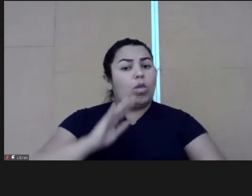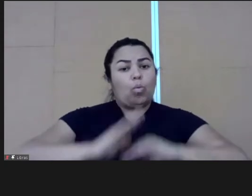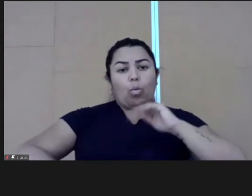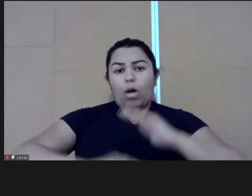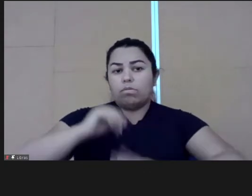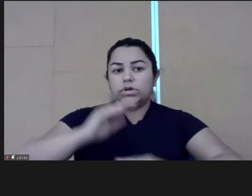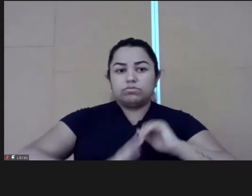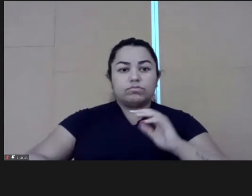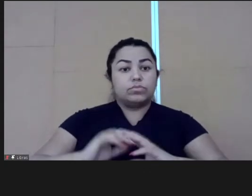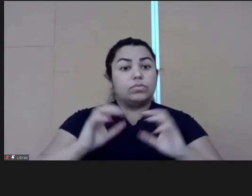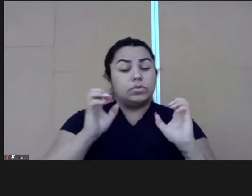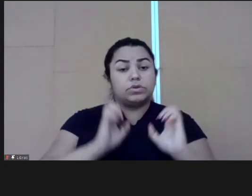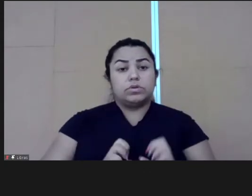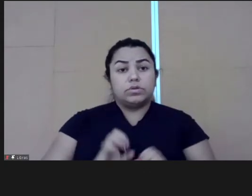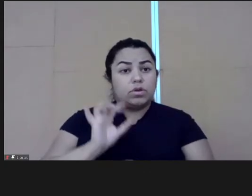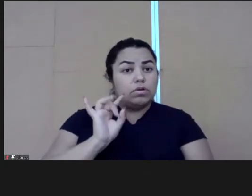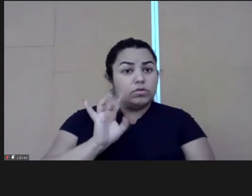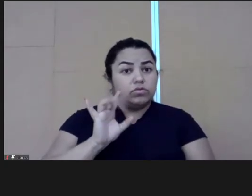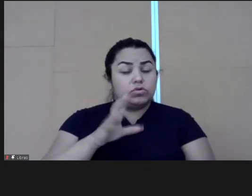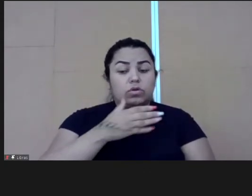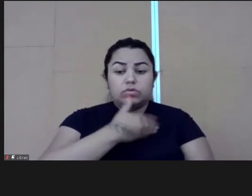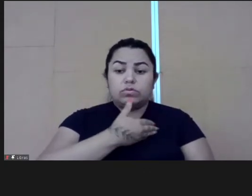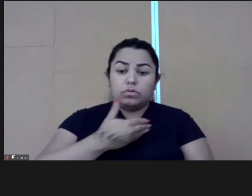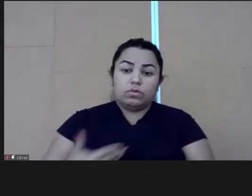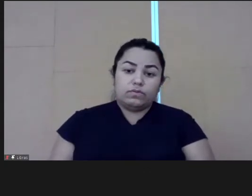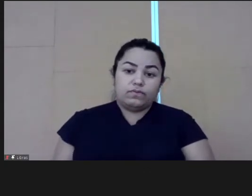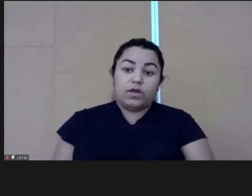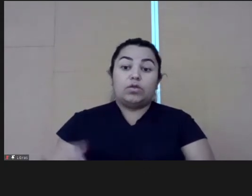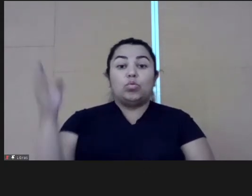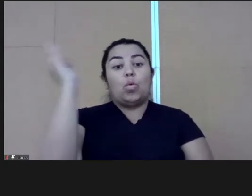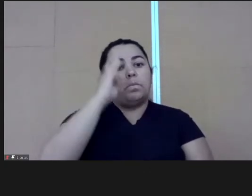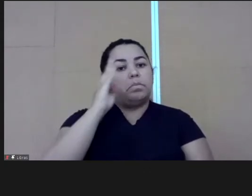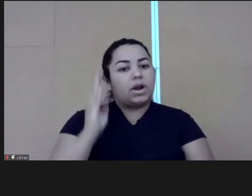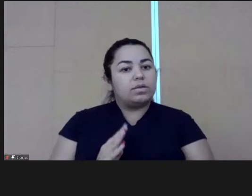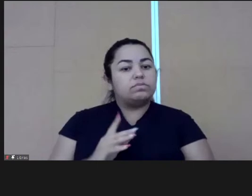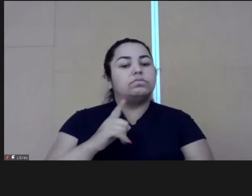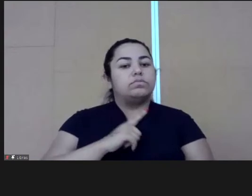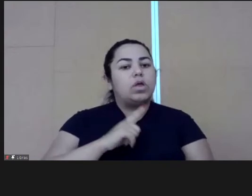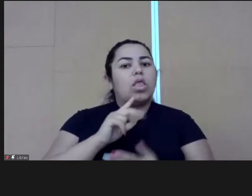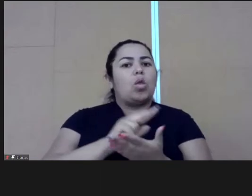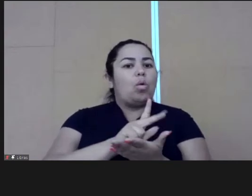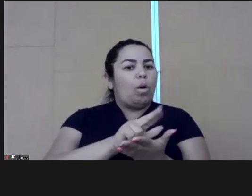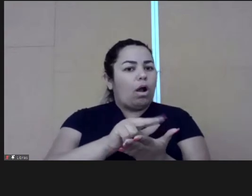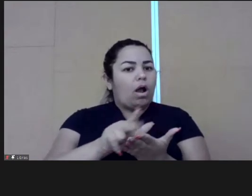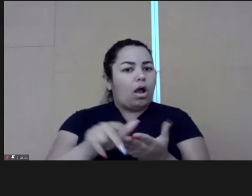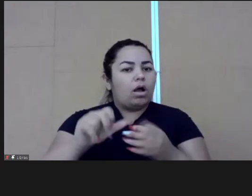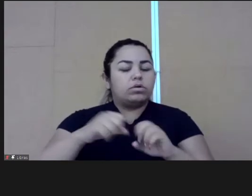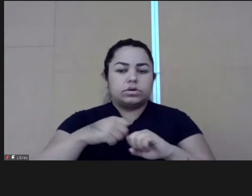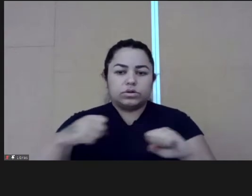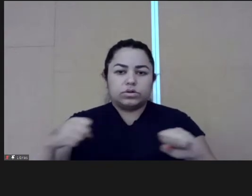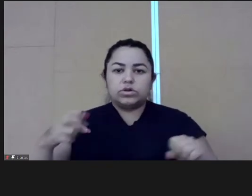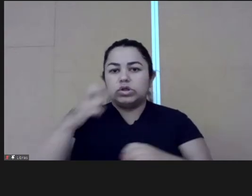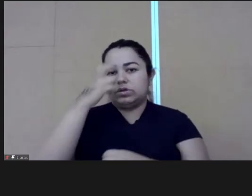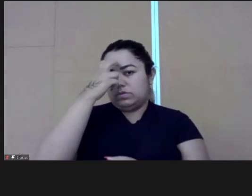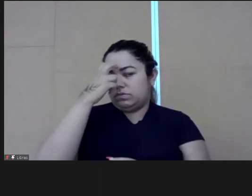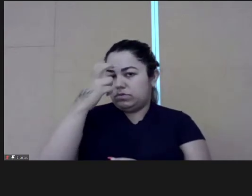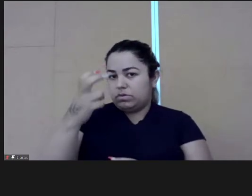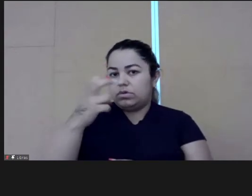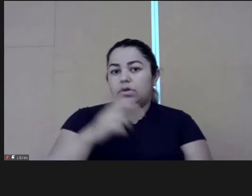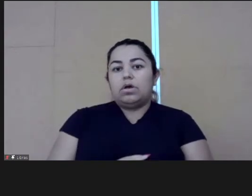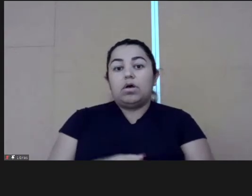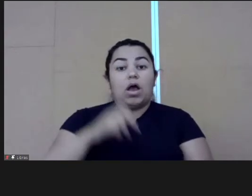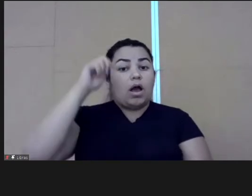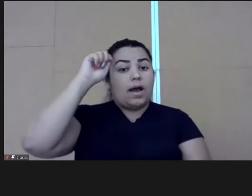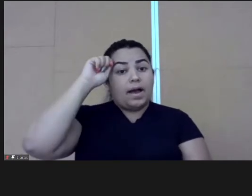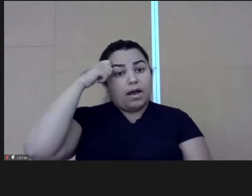in any type of structure, not only government. And Brazil has a great diversity in